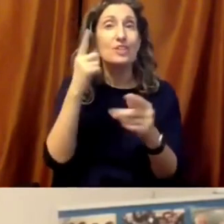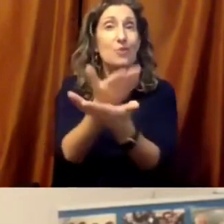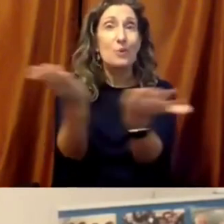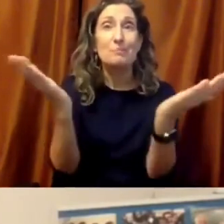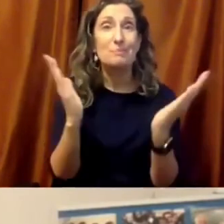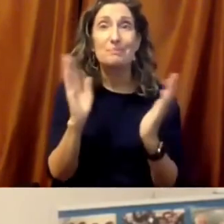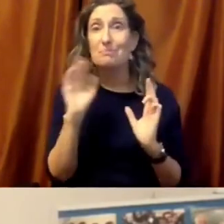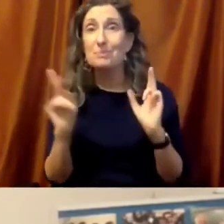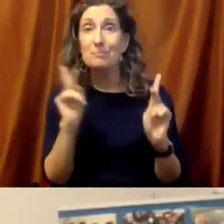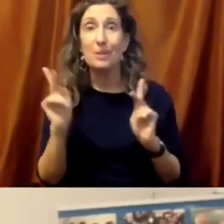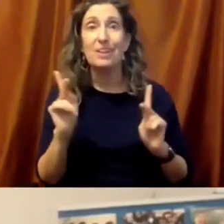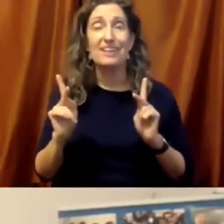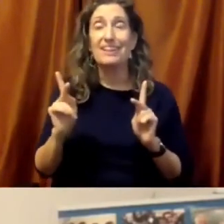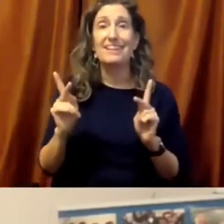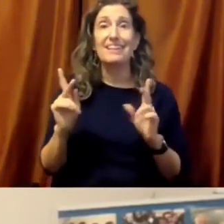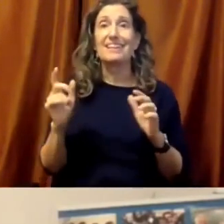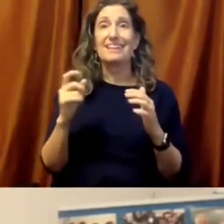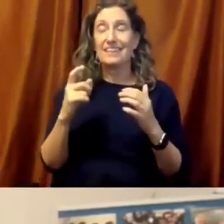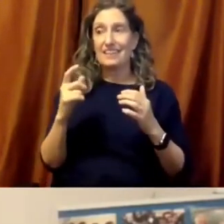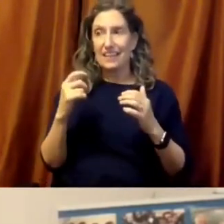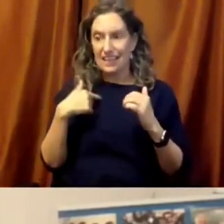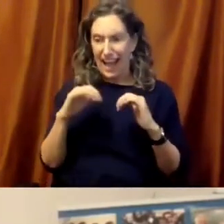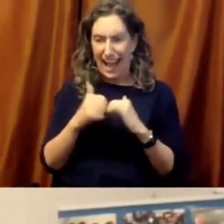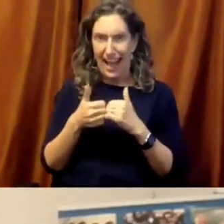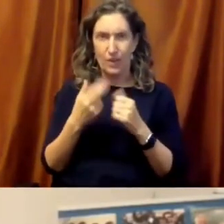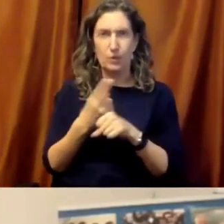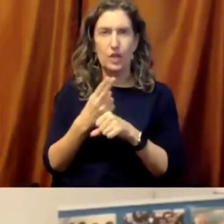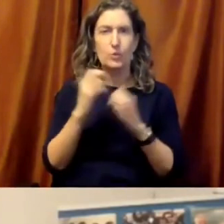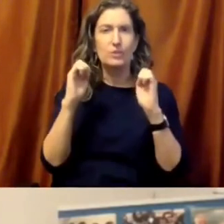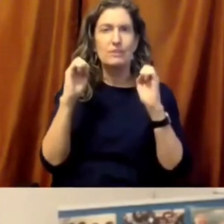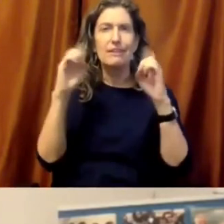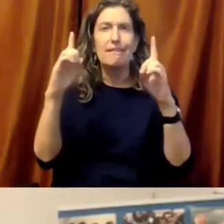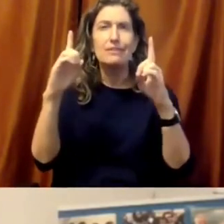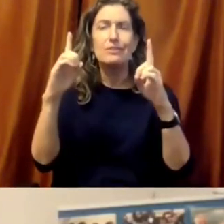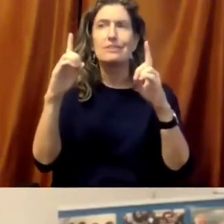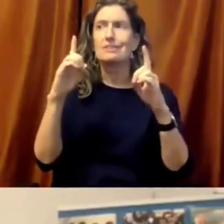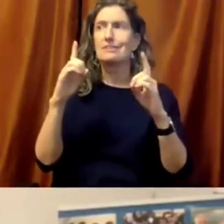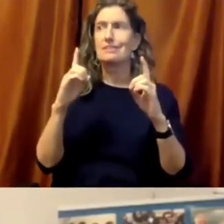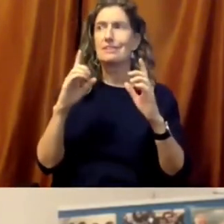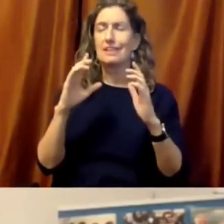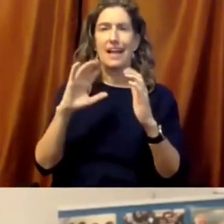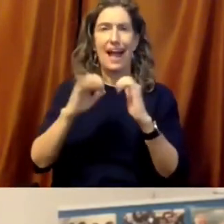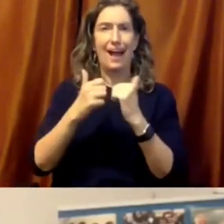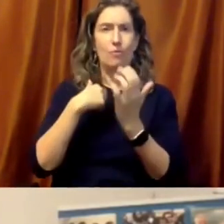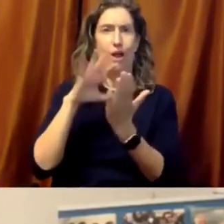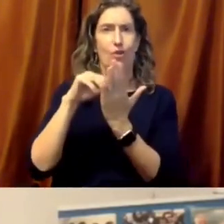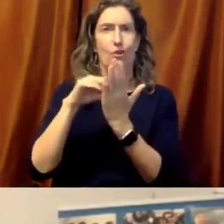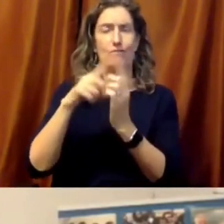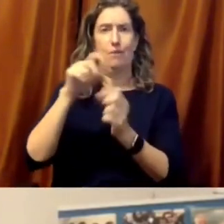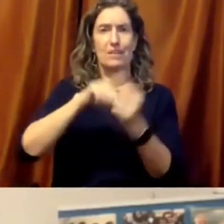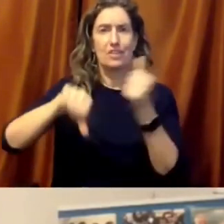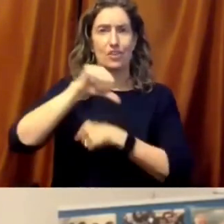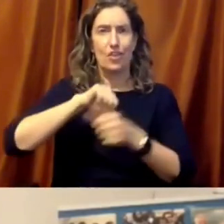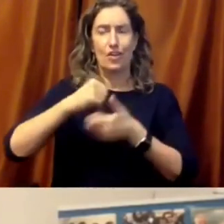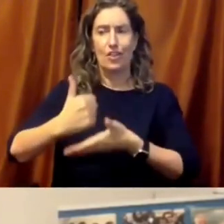using education and how we learn from each other as part of the process of building peace, of building